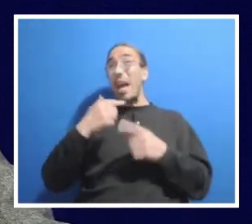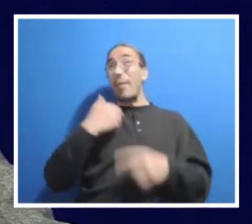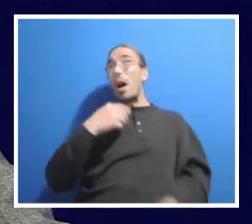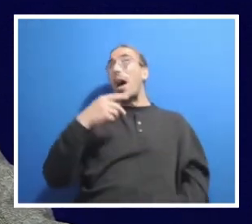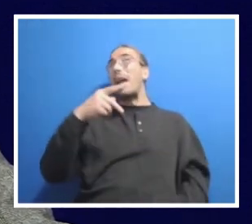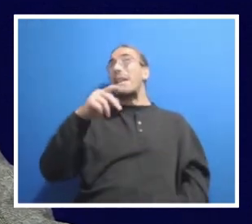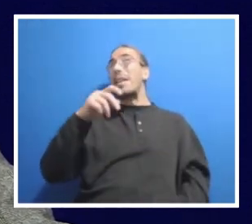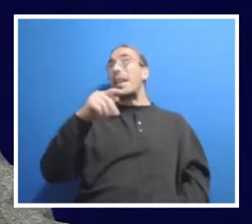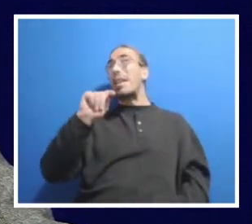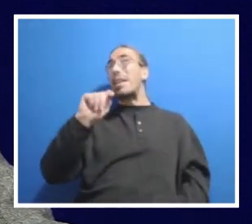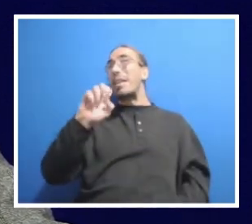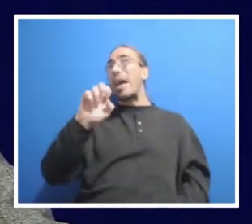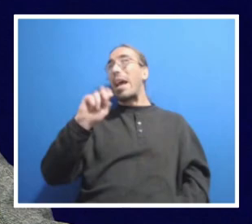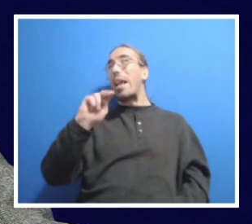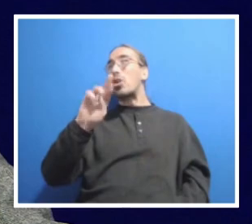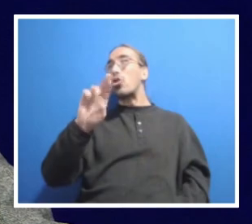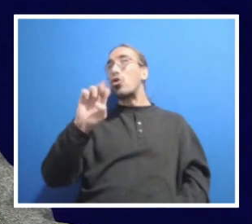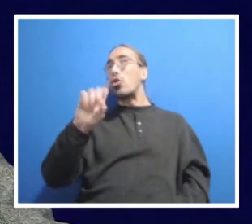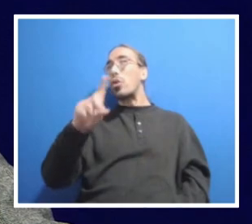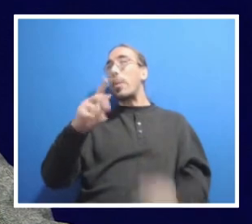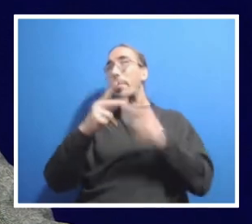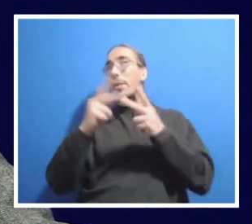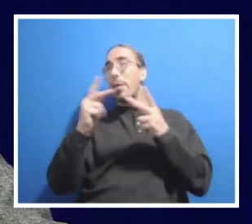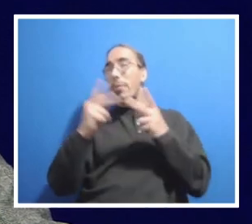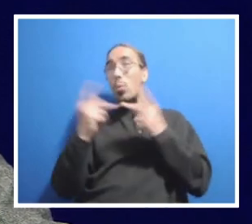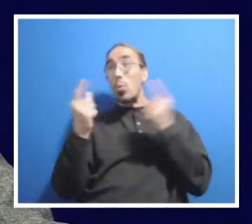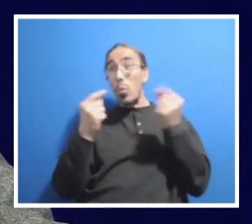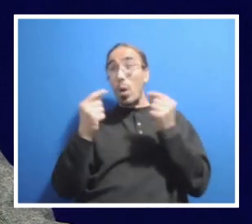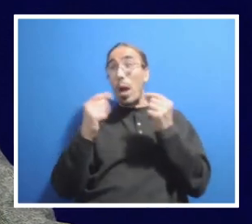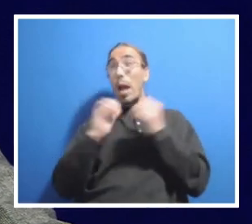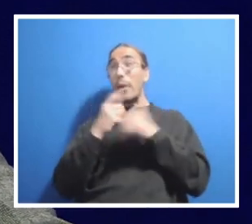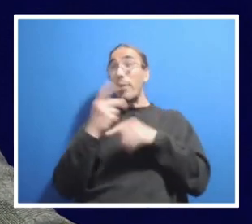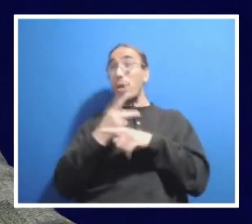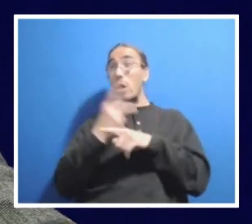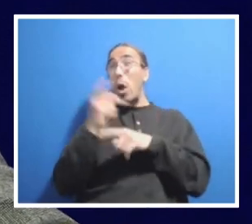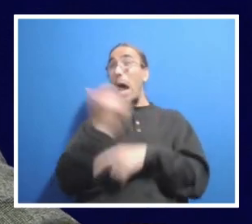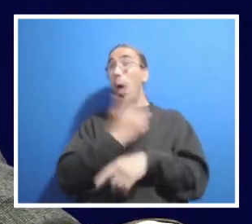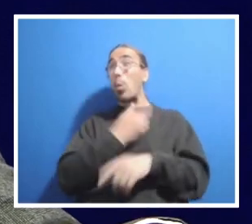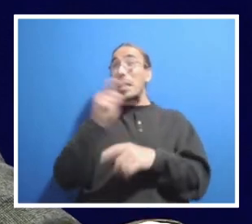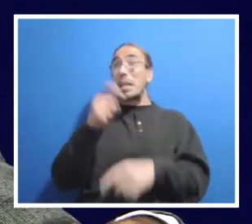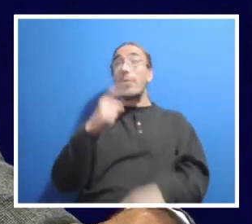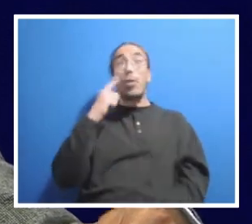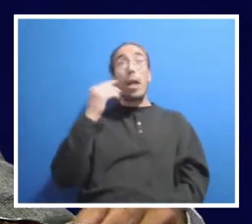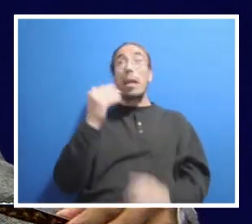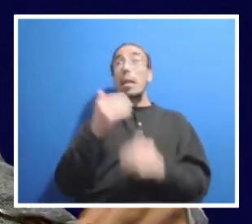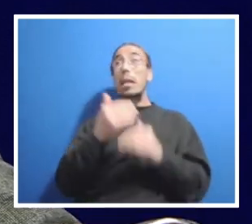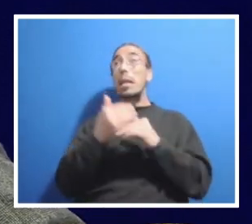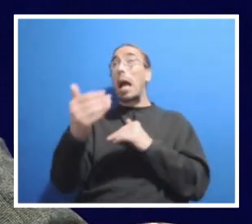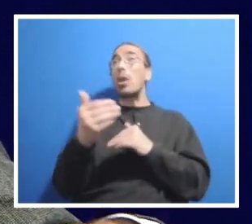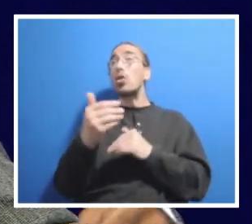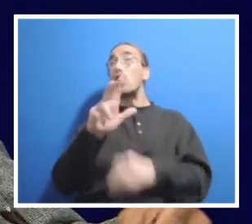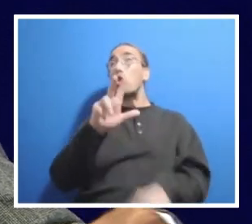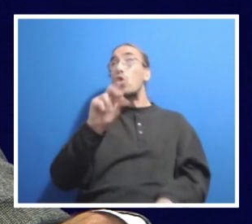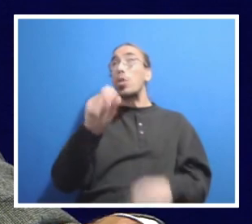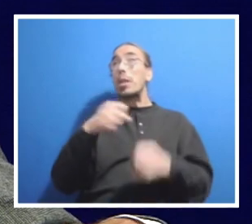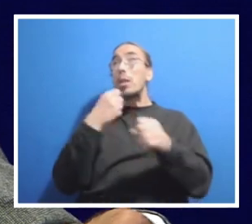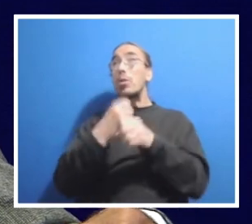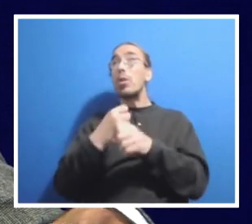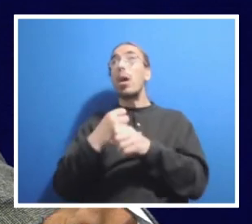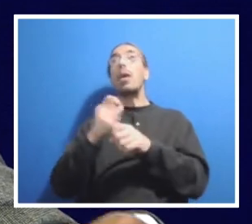assess what we want to do in terms of what our needs are for the next 30 years. Not simply what type of